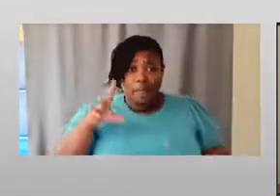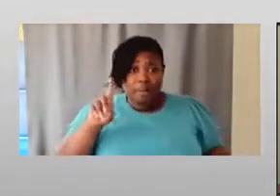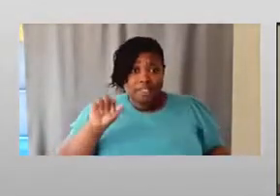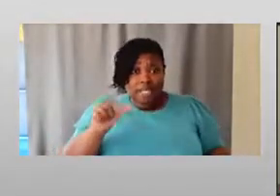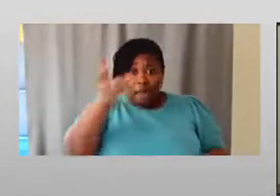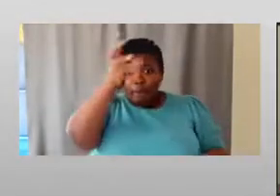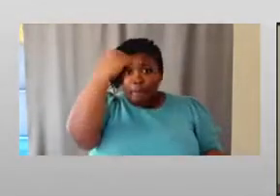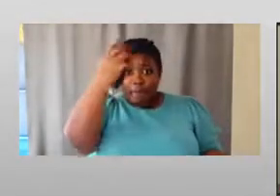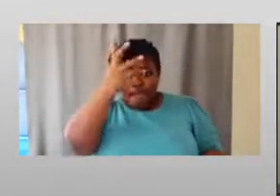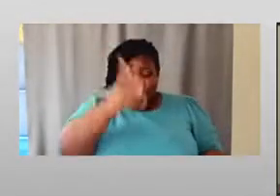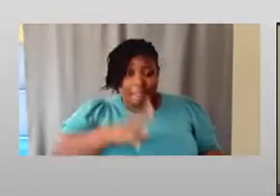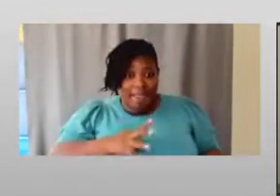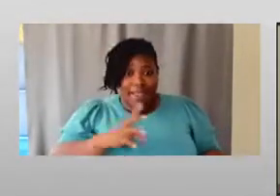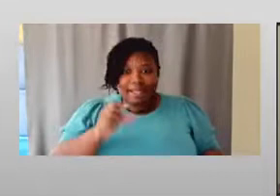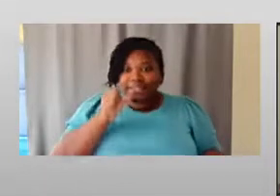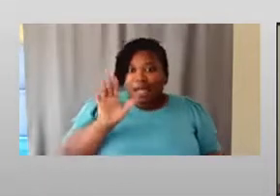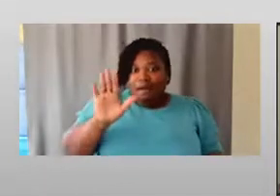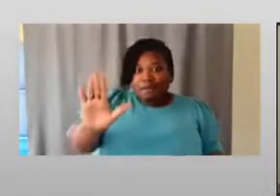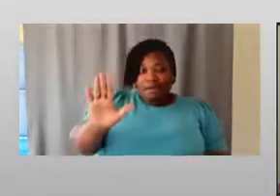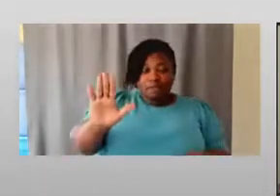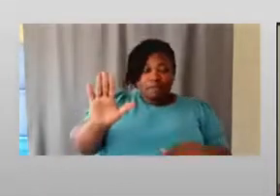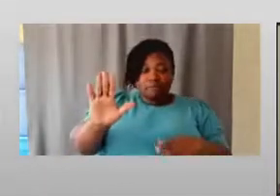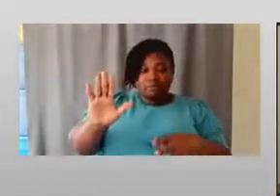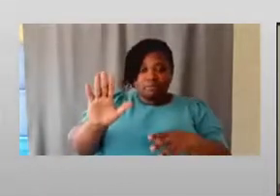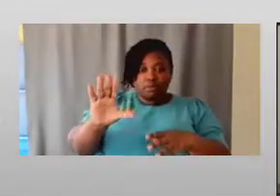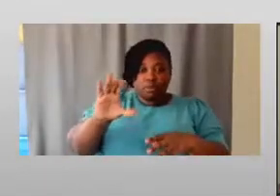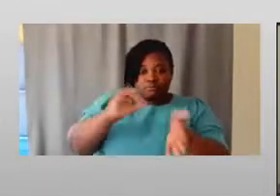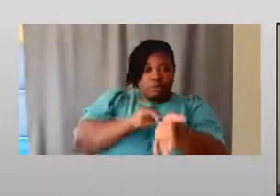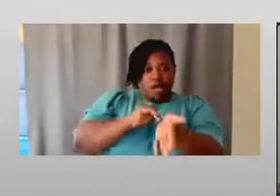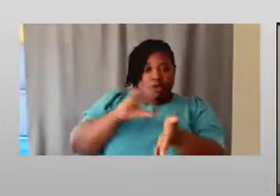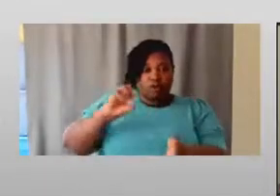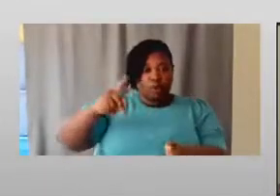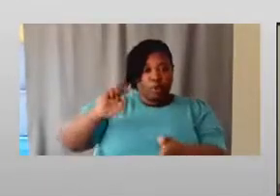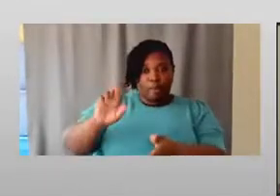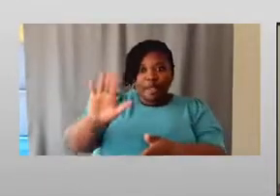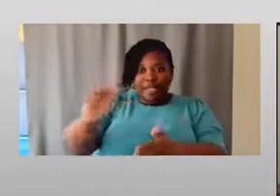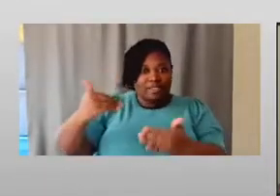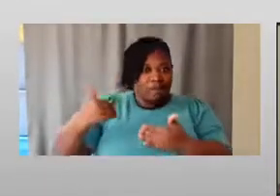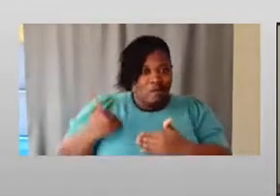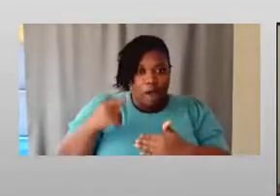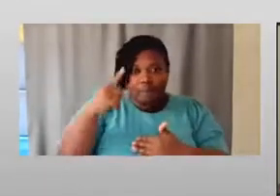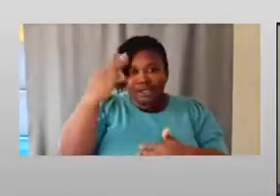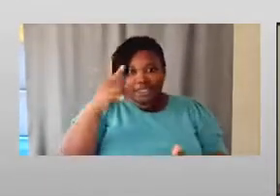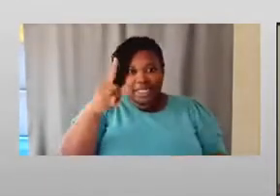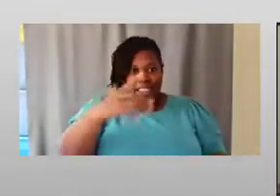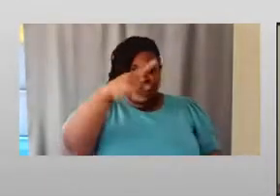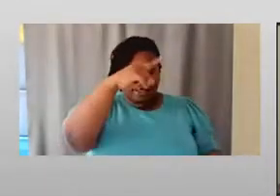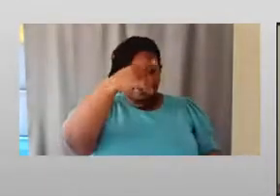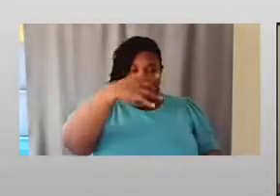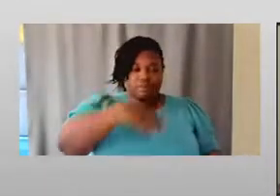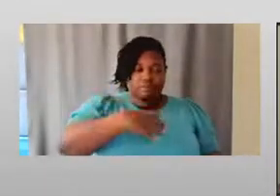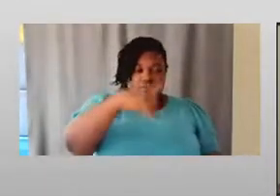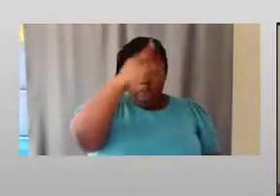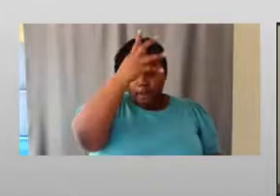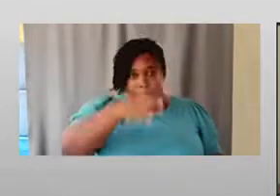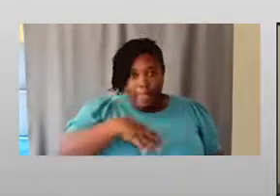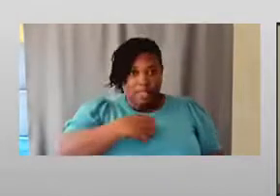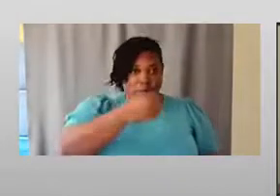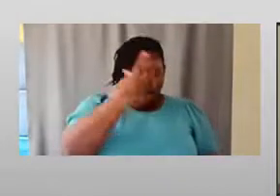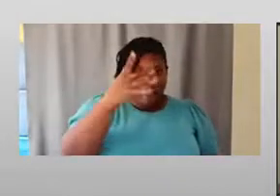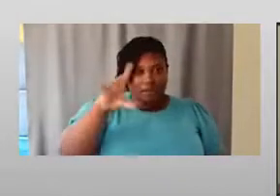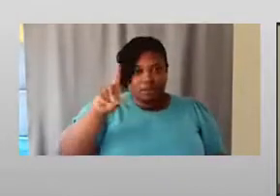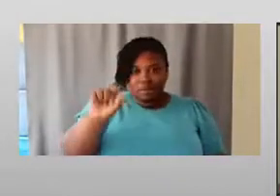than it's Dr. Cooper's fault that he's a disabled white man. Right. But we need to recognize the identities that we are in and how